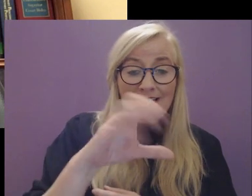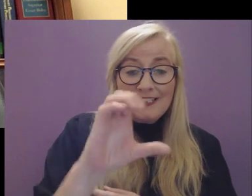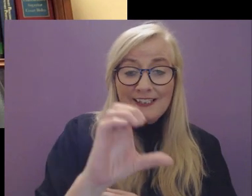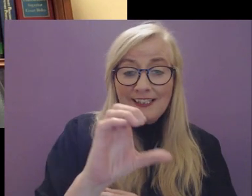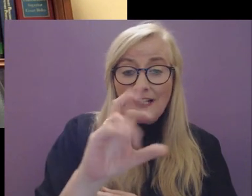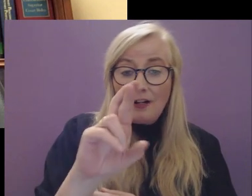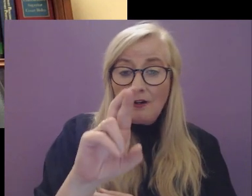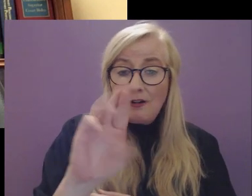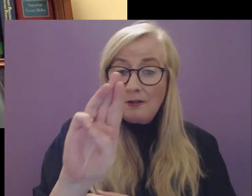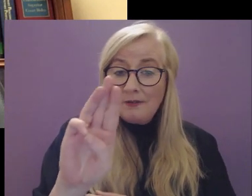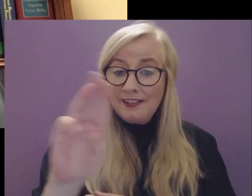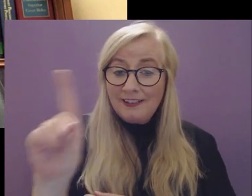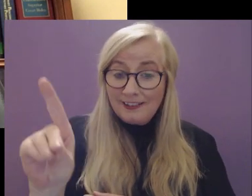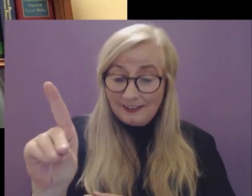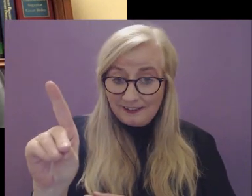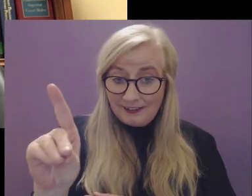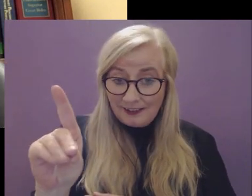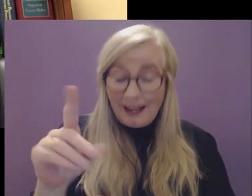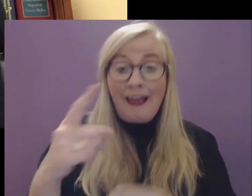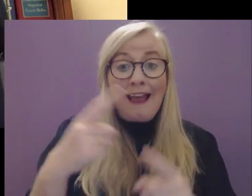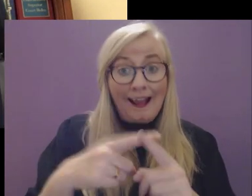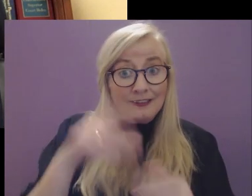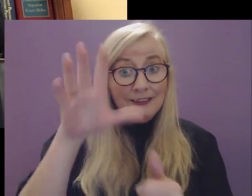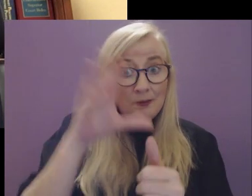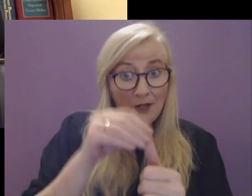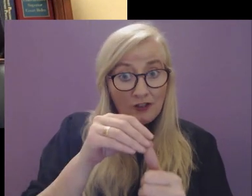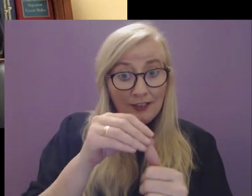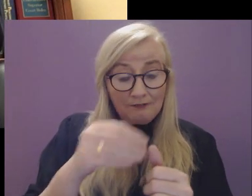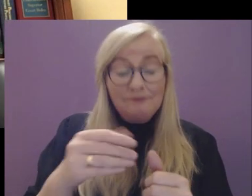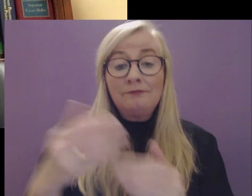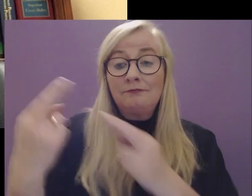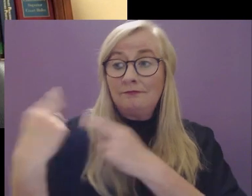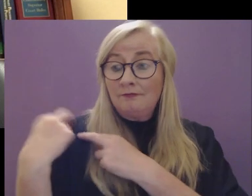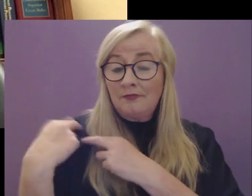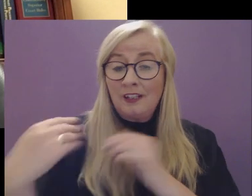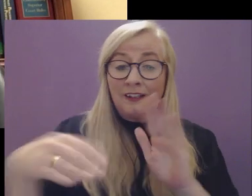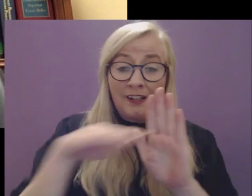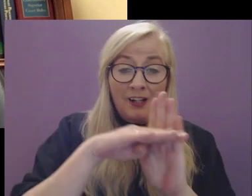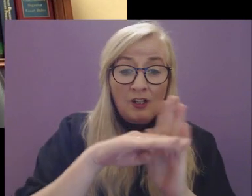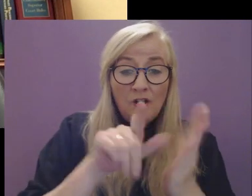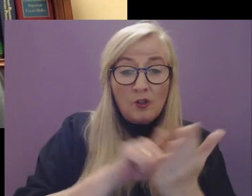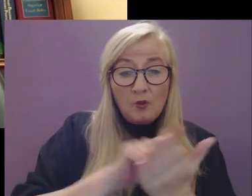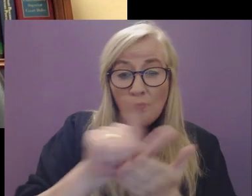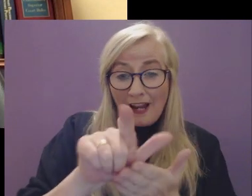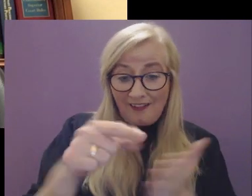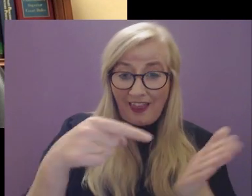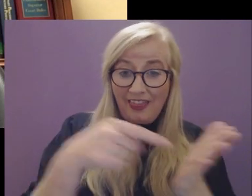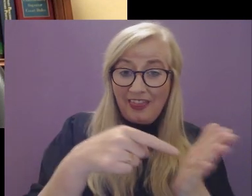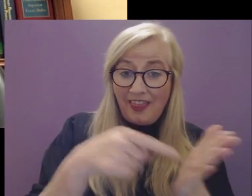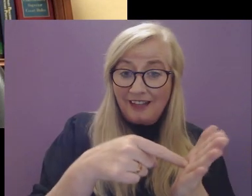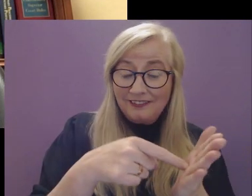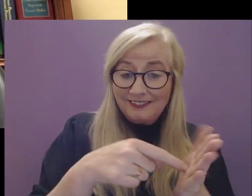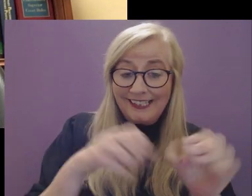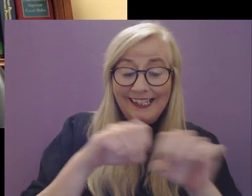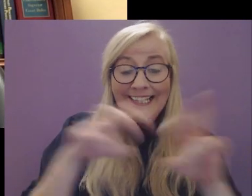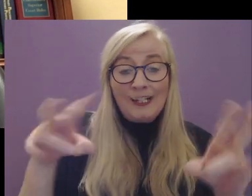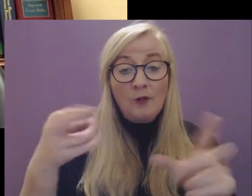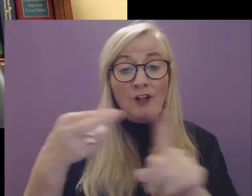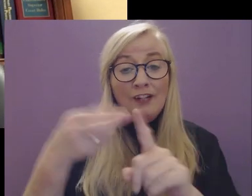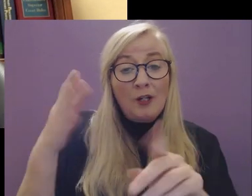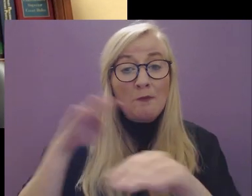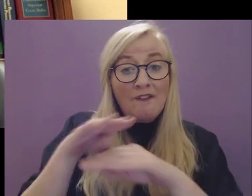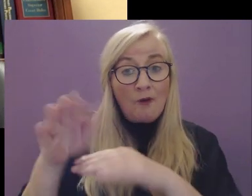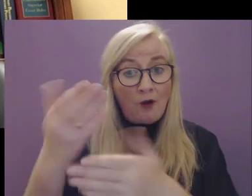on the Rights of Persons with Disabilities, and in particular our obligations under Article 12, which deals with equal